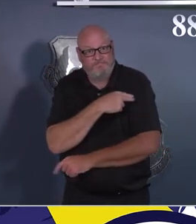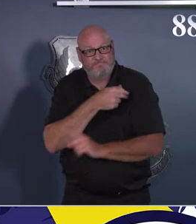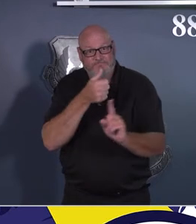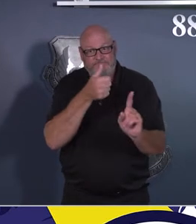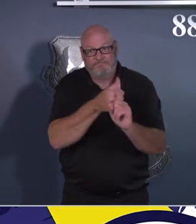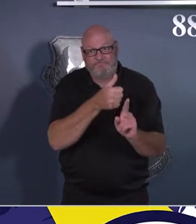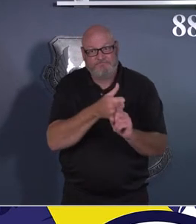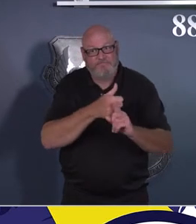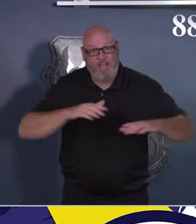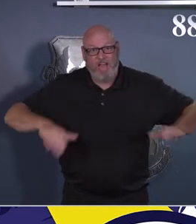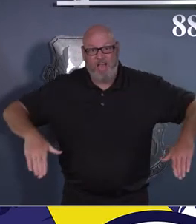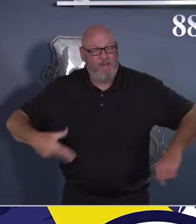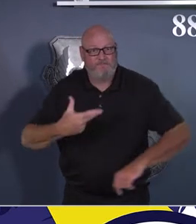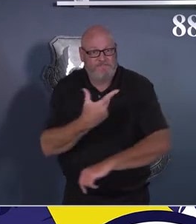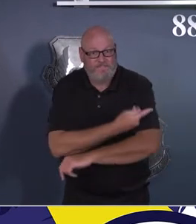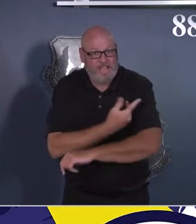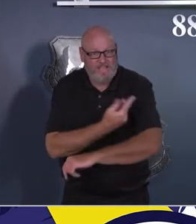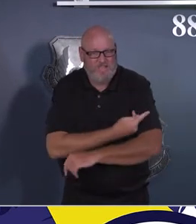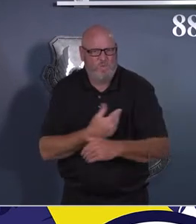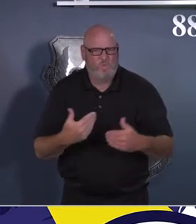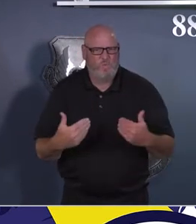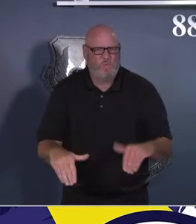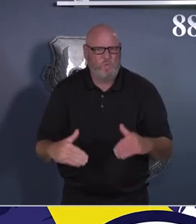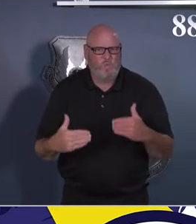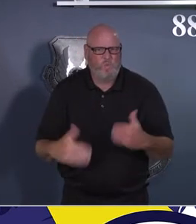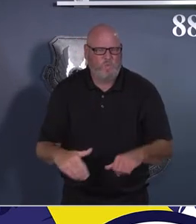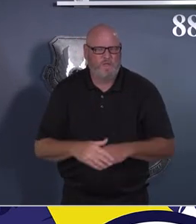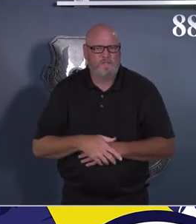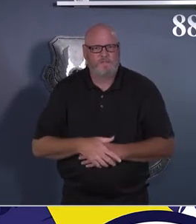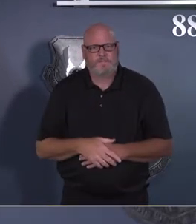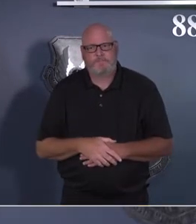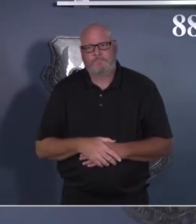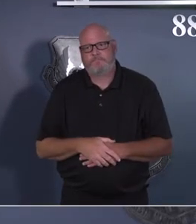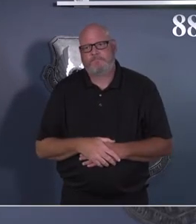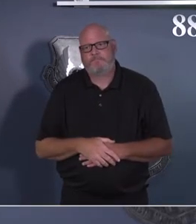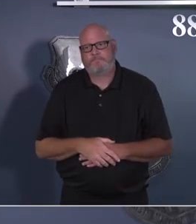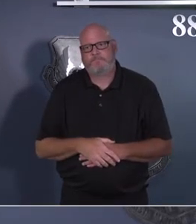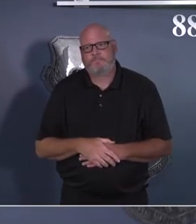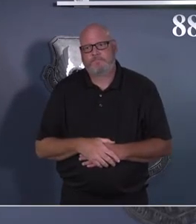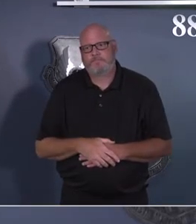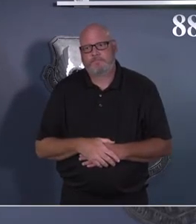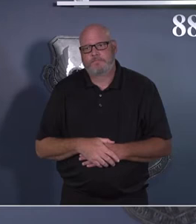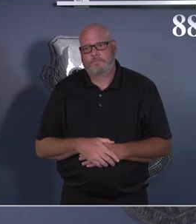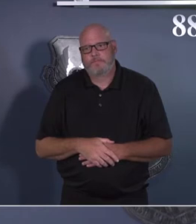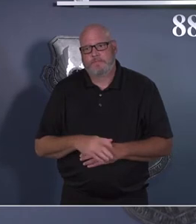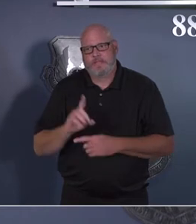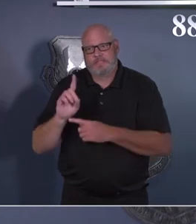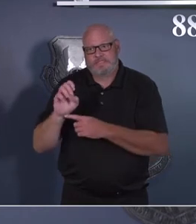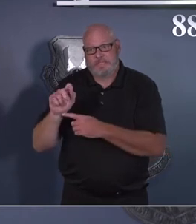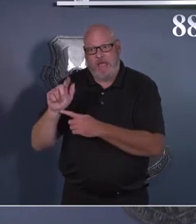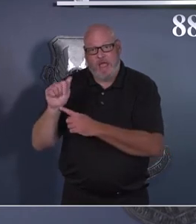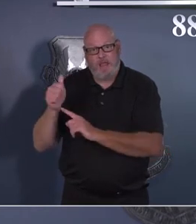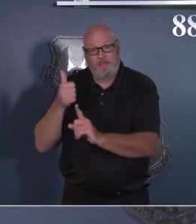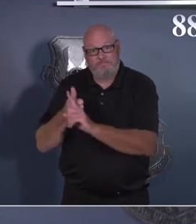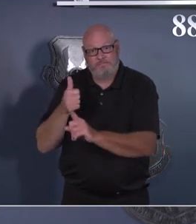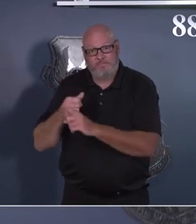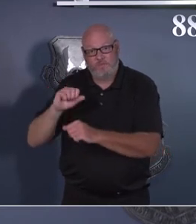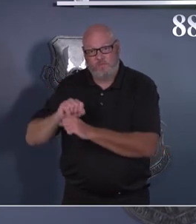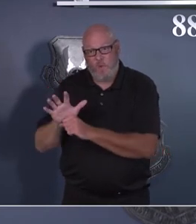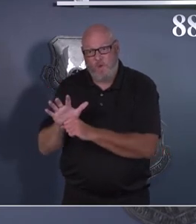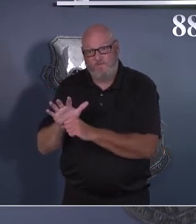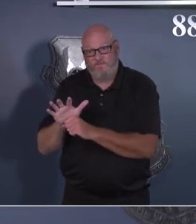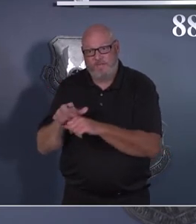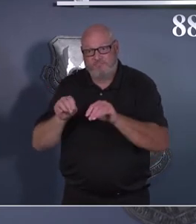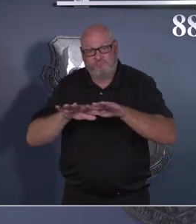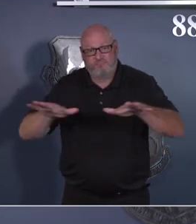line and select option one. The Delta variant is now trending upwards of 90% of the cause of new cases in many